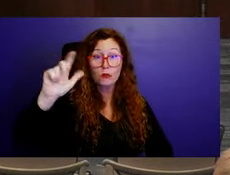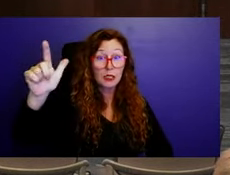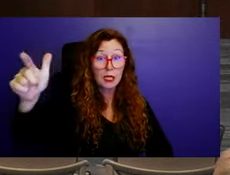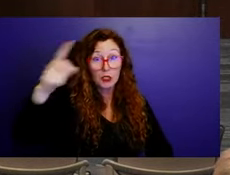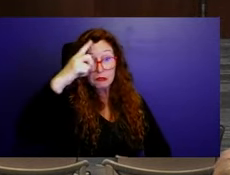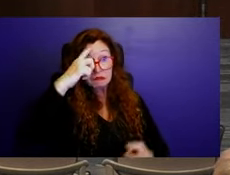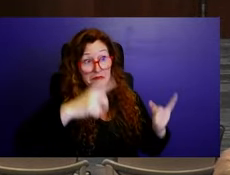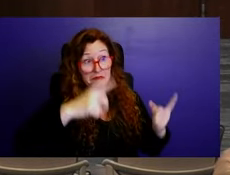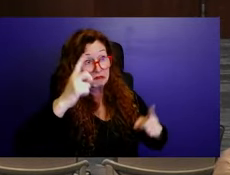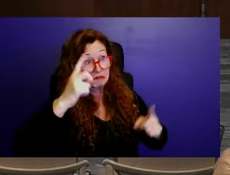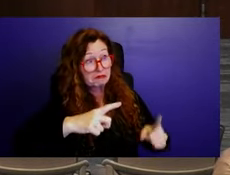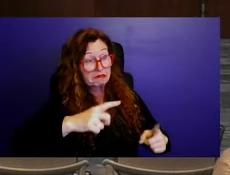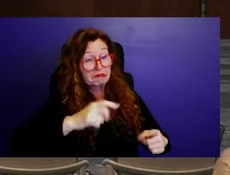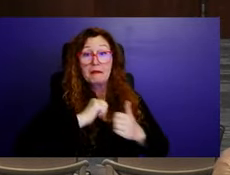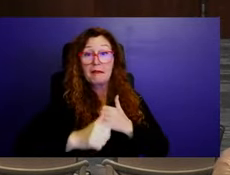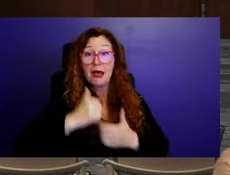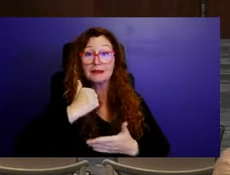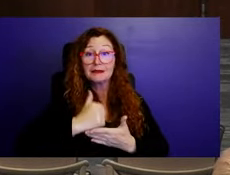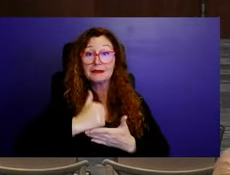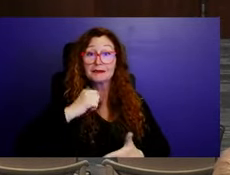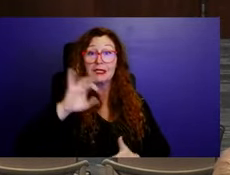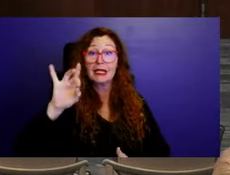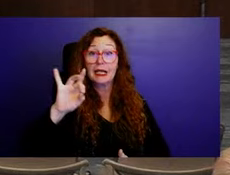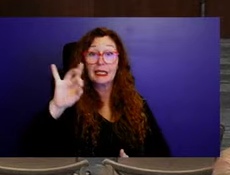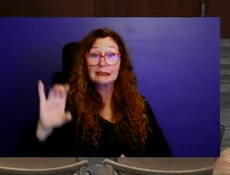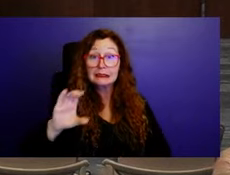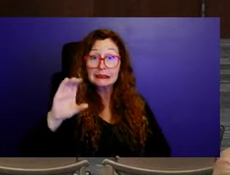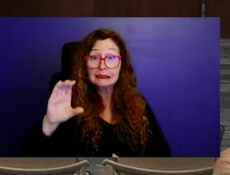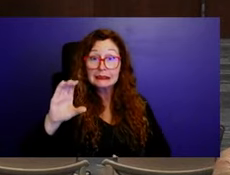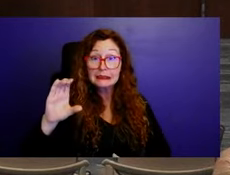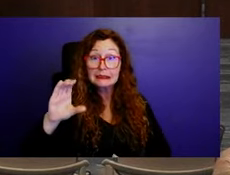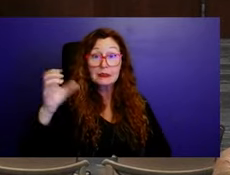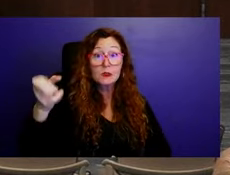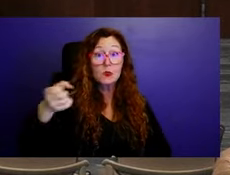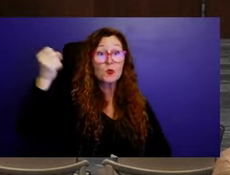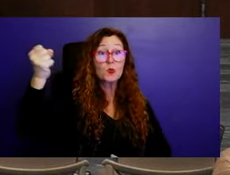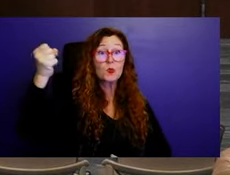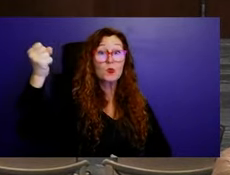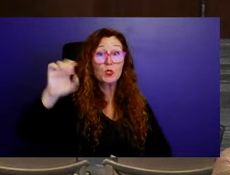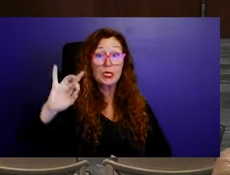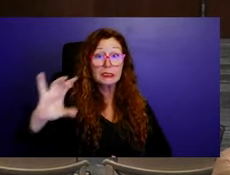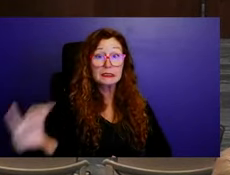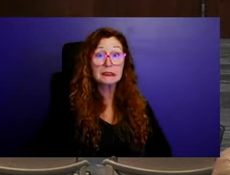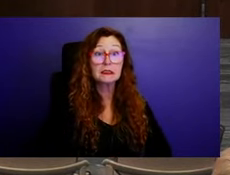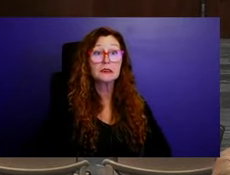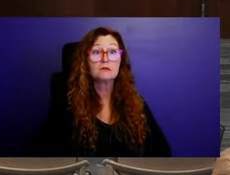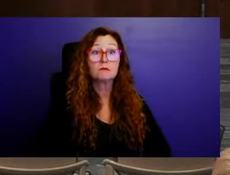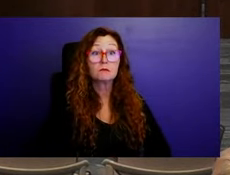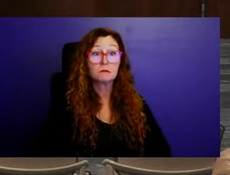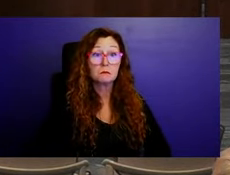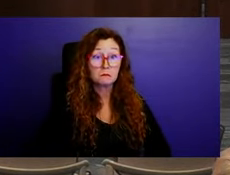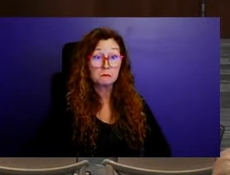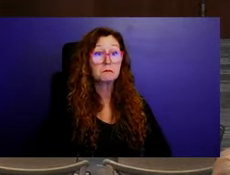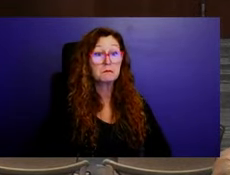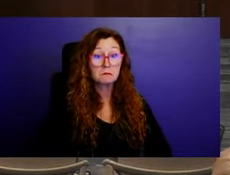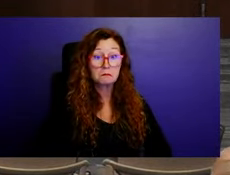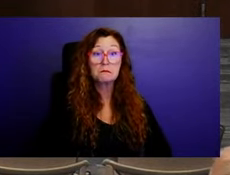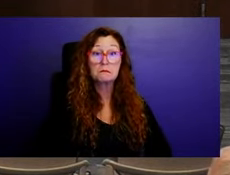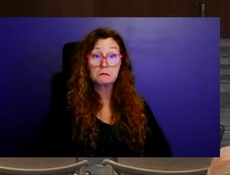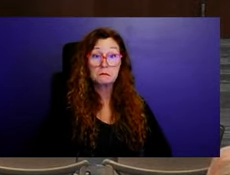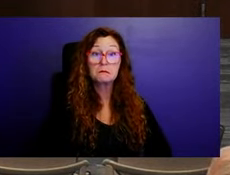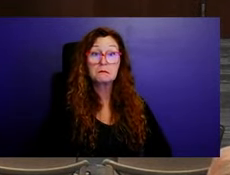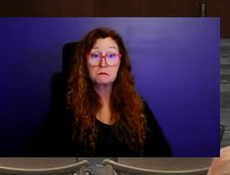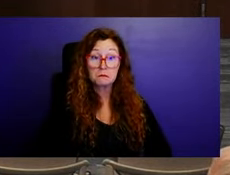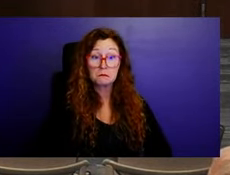passes unanimously. Item 8C. Is there a motion to table item 8C to the next meeting? So moved. Second. We have a motion from commissioner